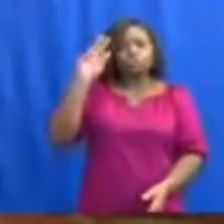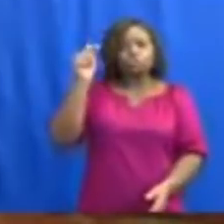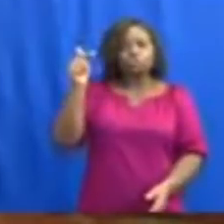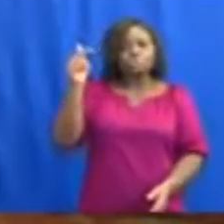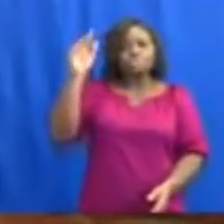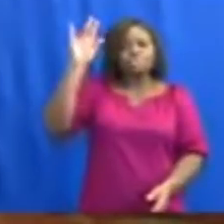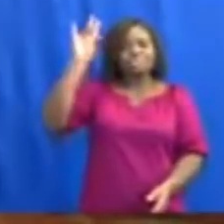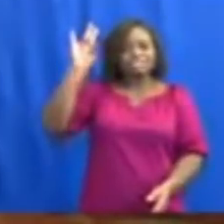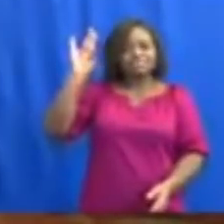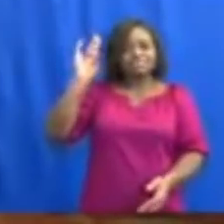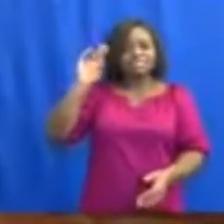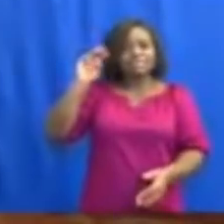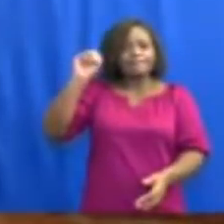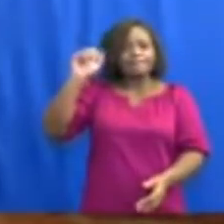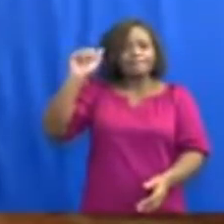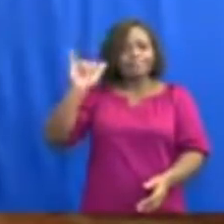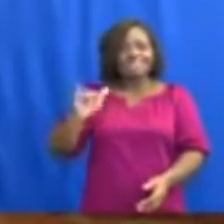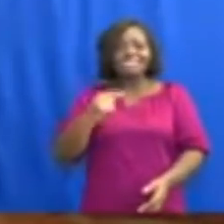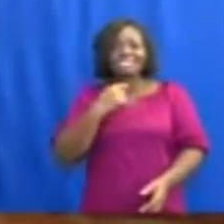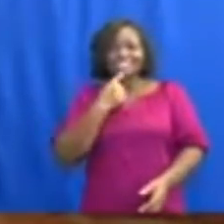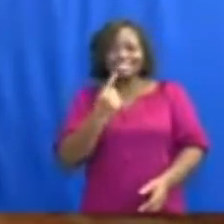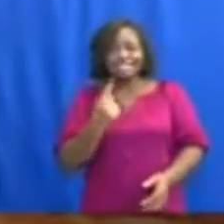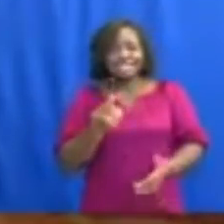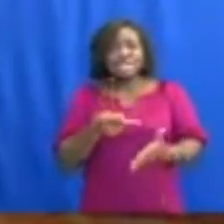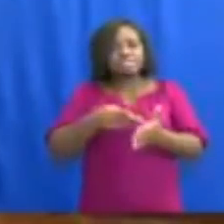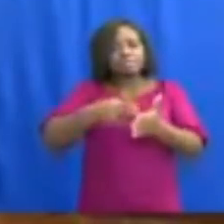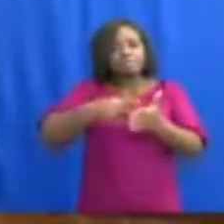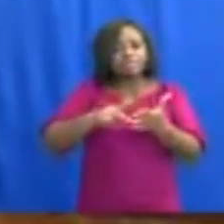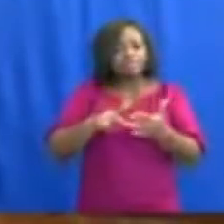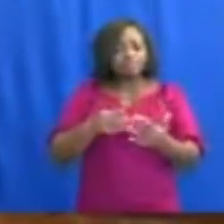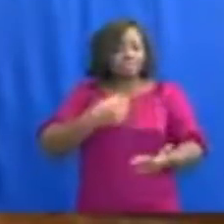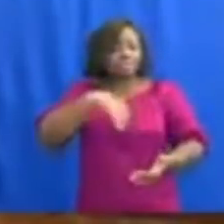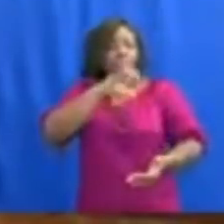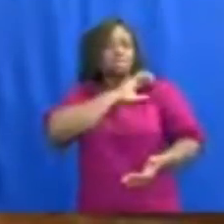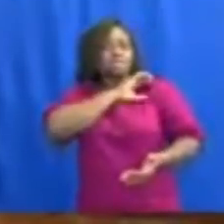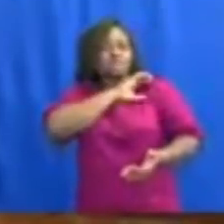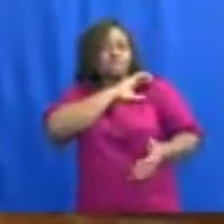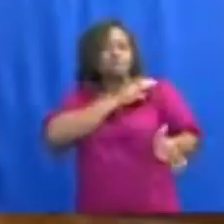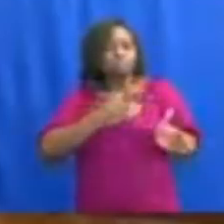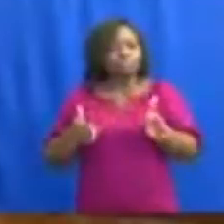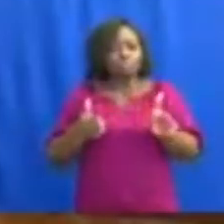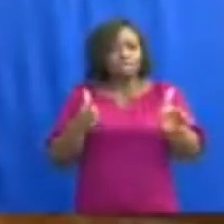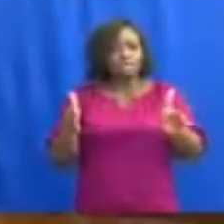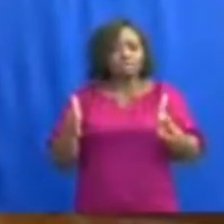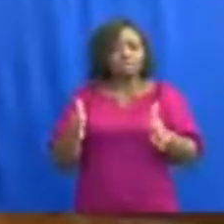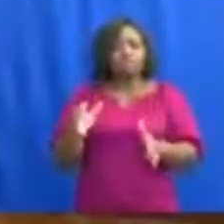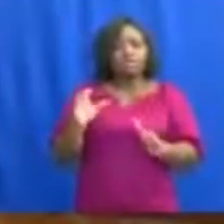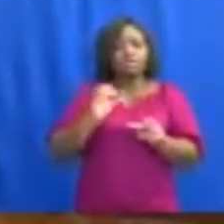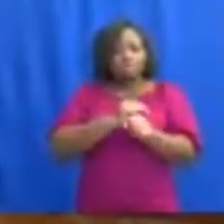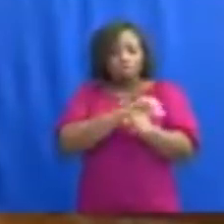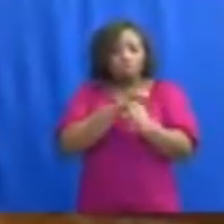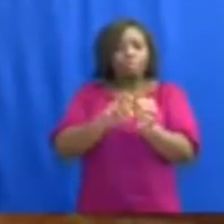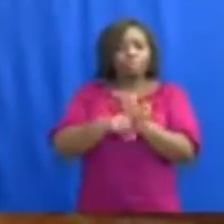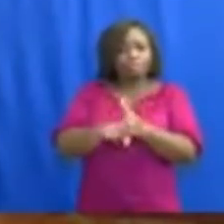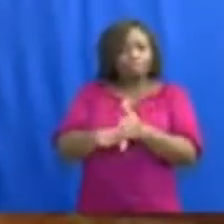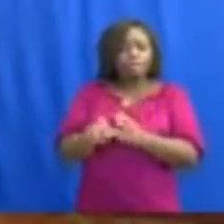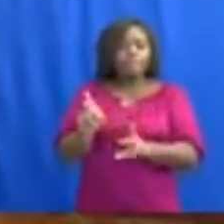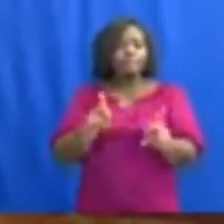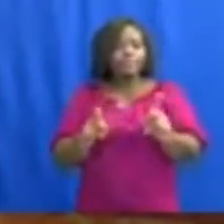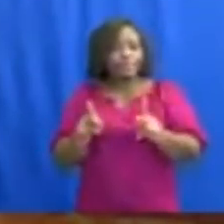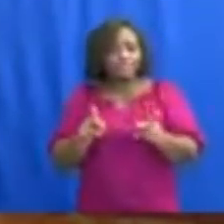2020, quote, as part of the clinical care pathway of a COVID-19 patient, unquote.